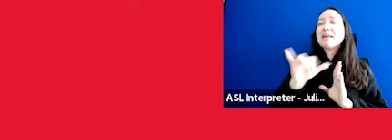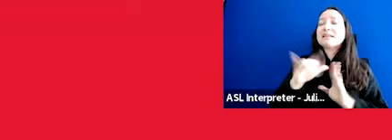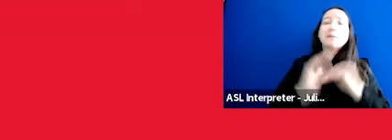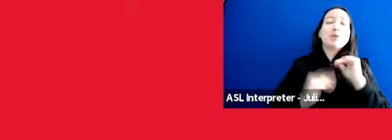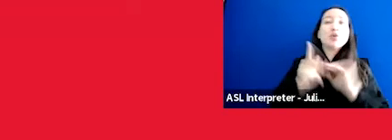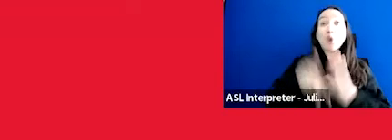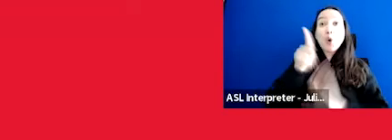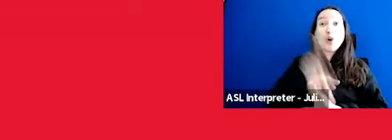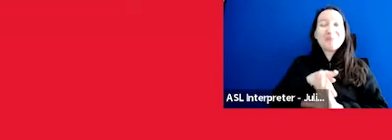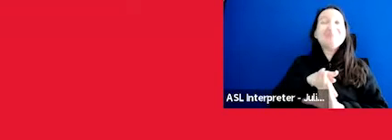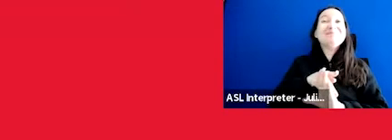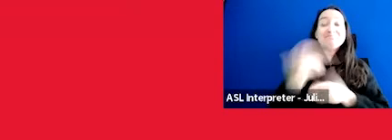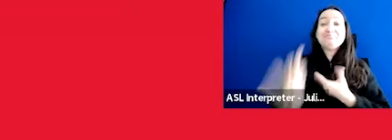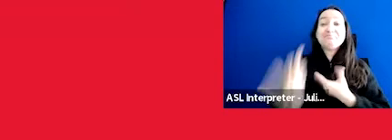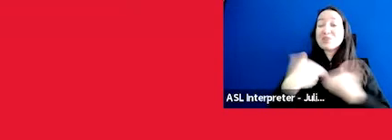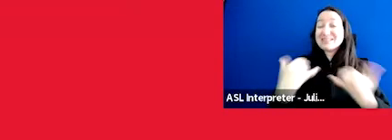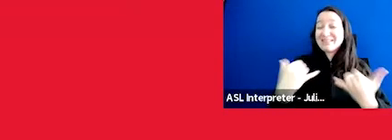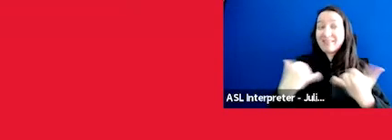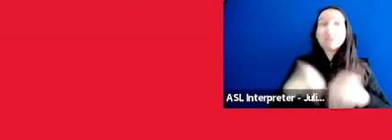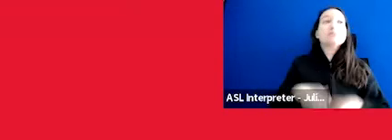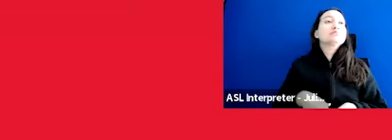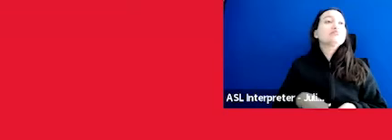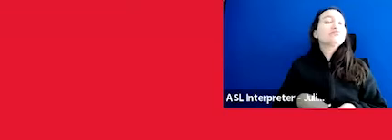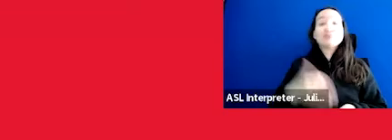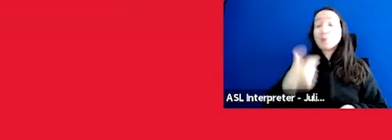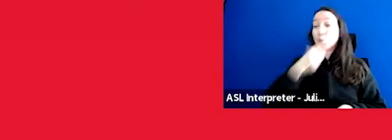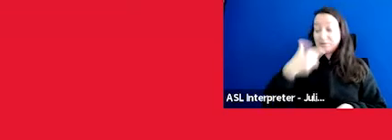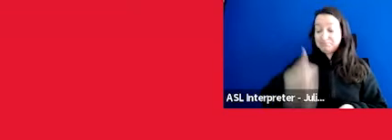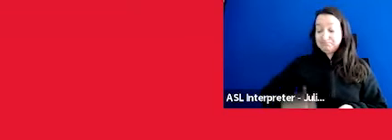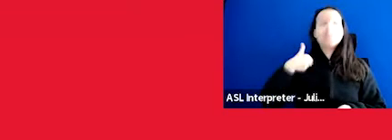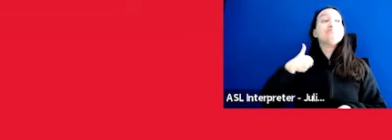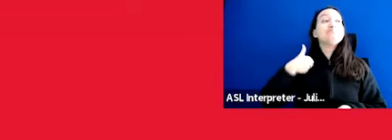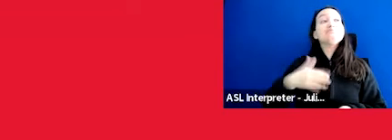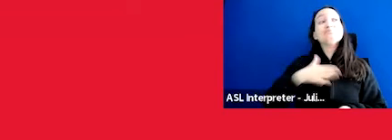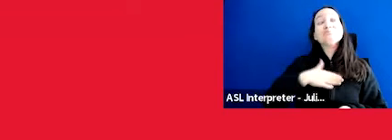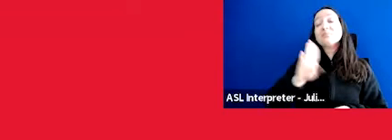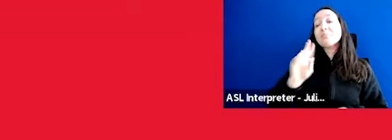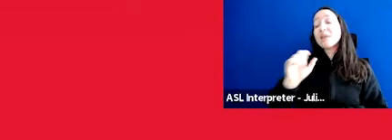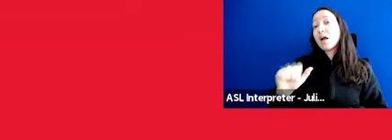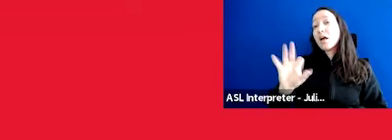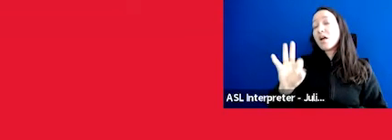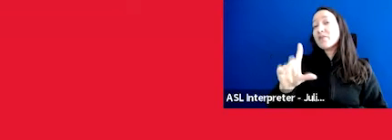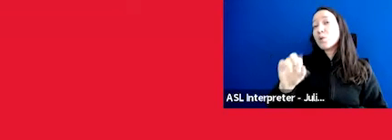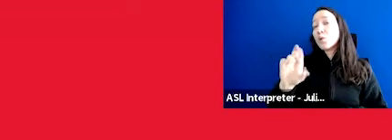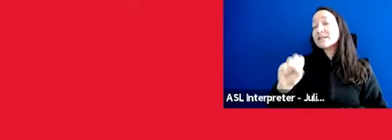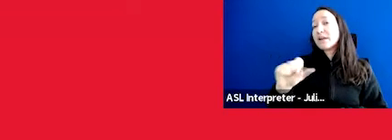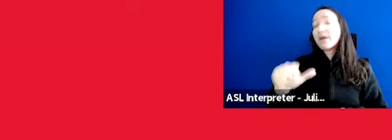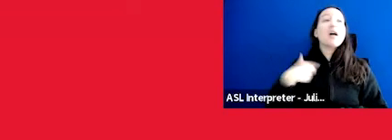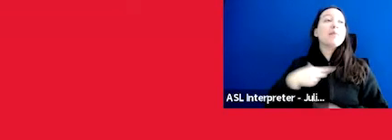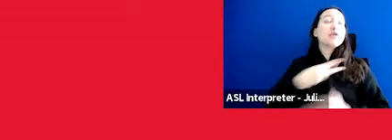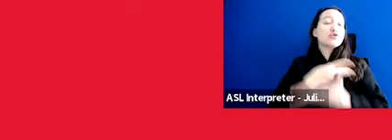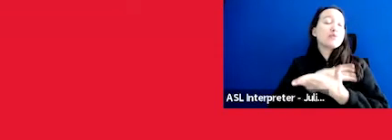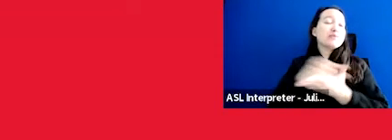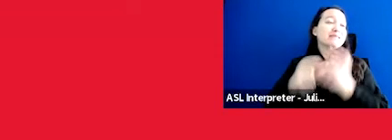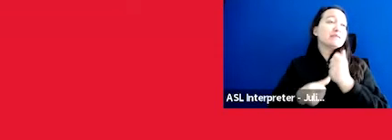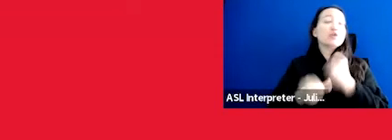you all are being part of today. So just to introduce myself real quick. My name is Bea Floresca and I'm a graduate assistant working with the